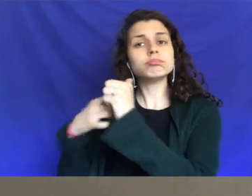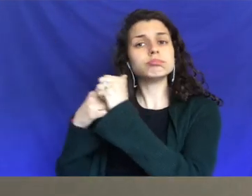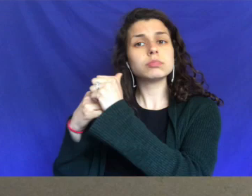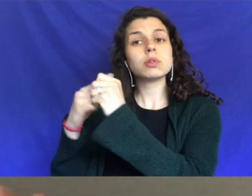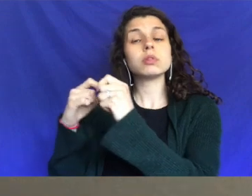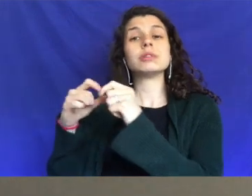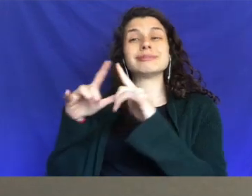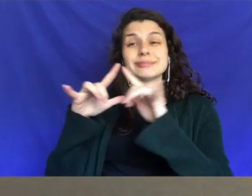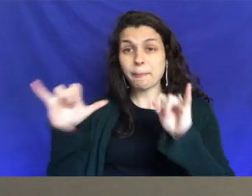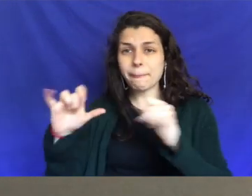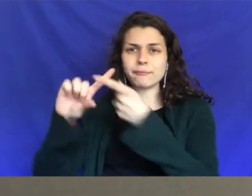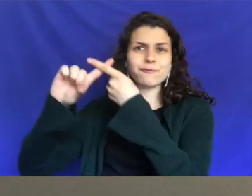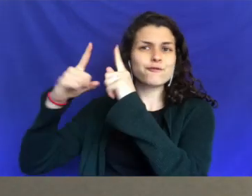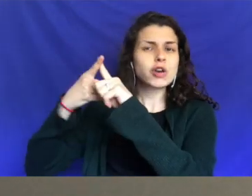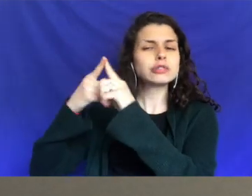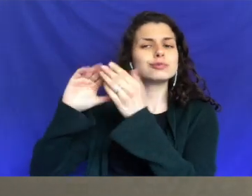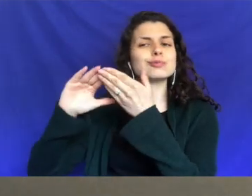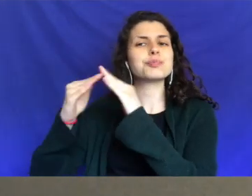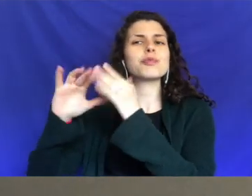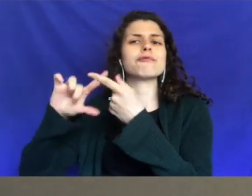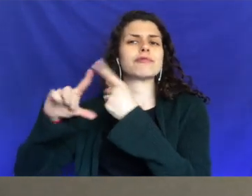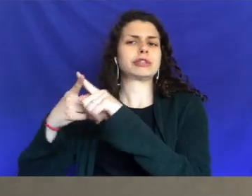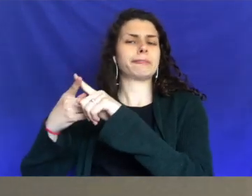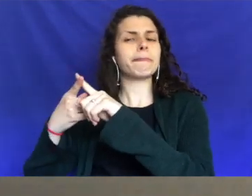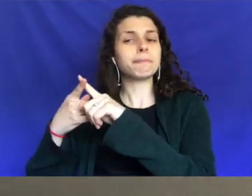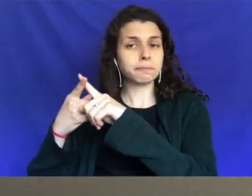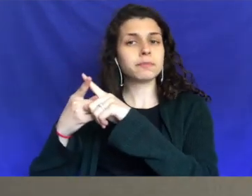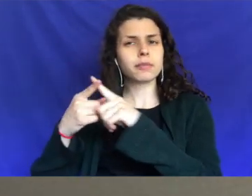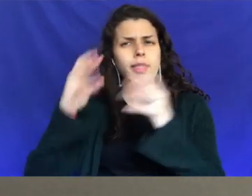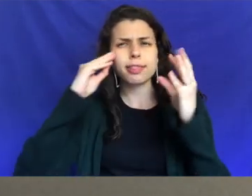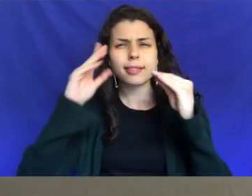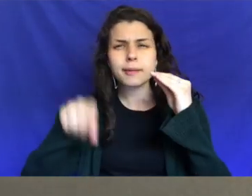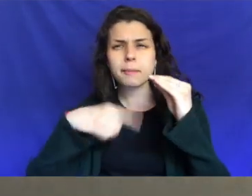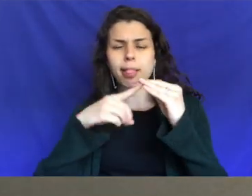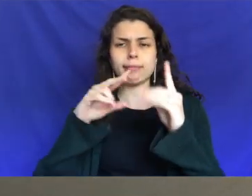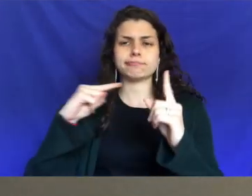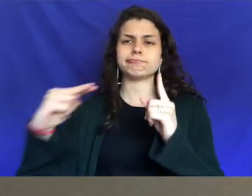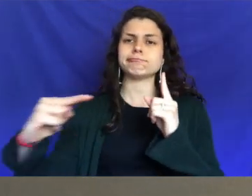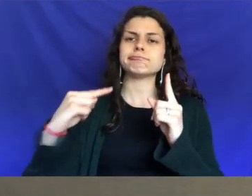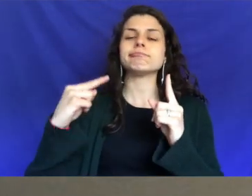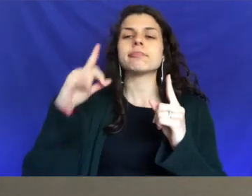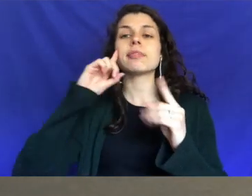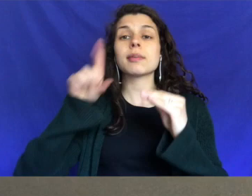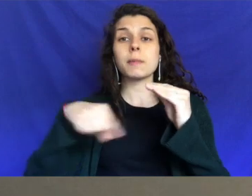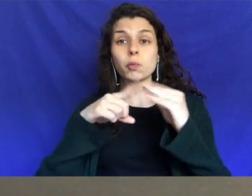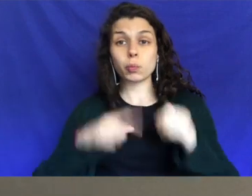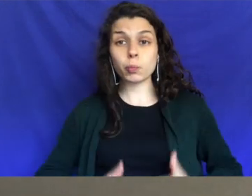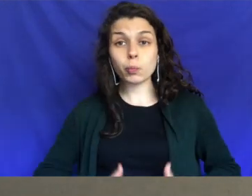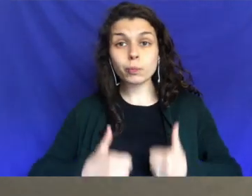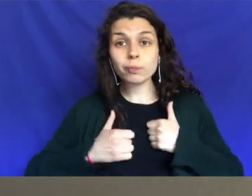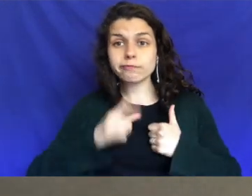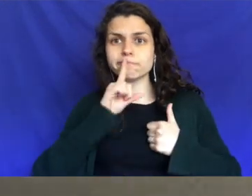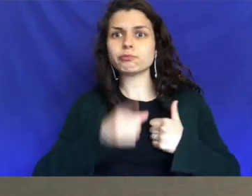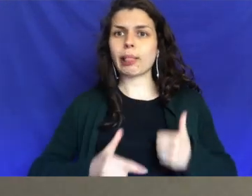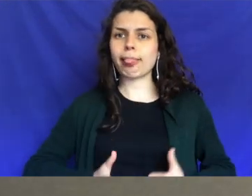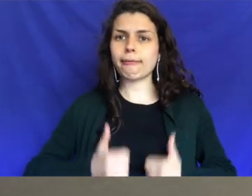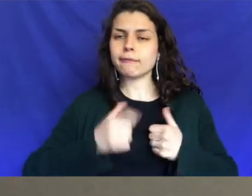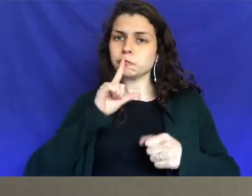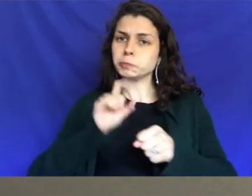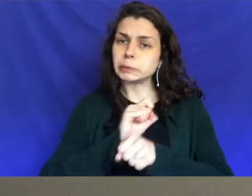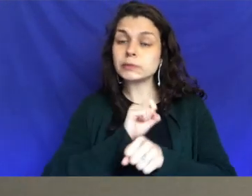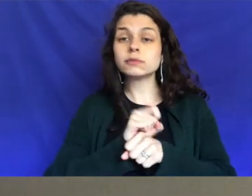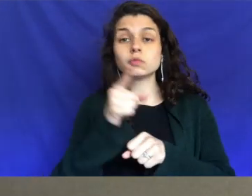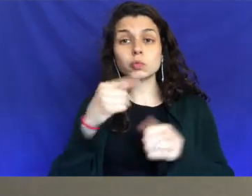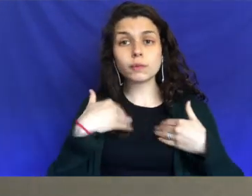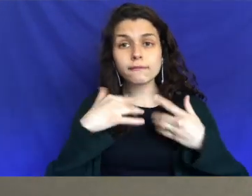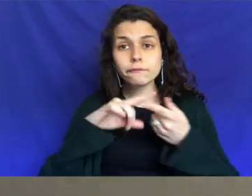It's about having that community of friendships guys. Think about it this way. about a friendship in real life guys. Think about how you